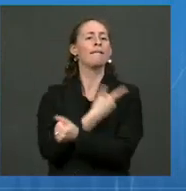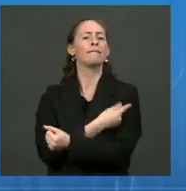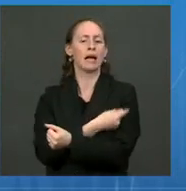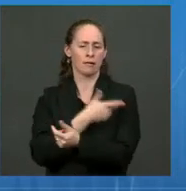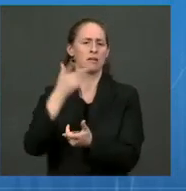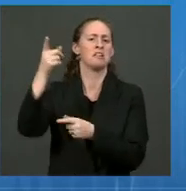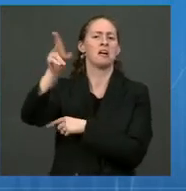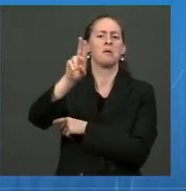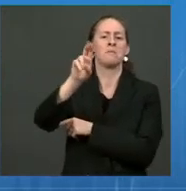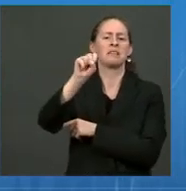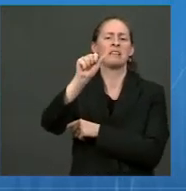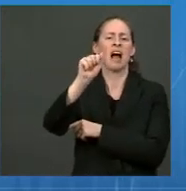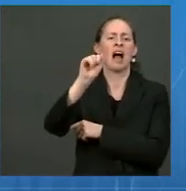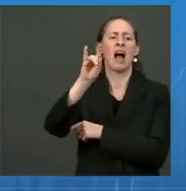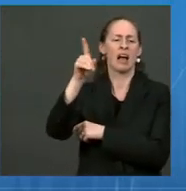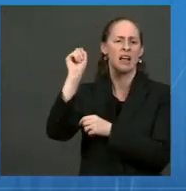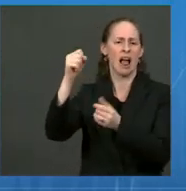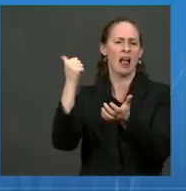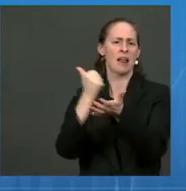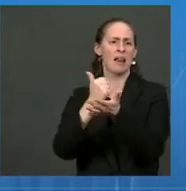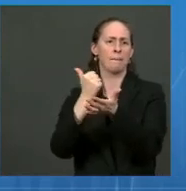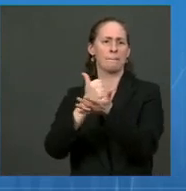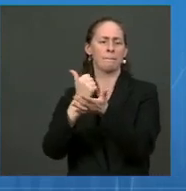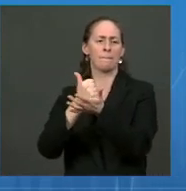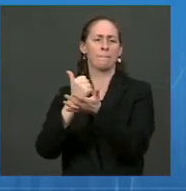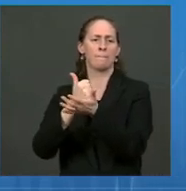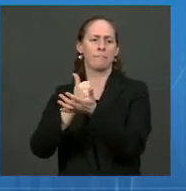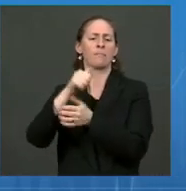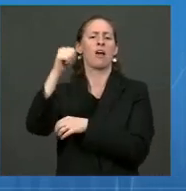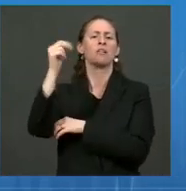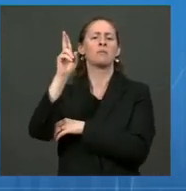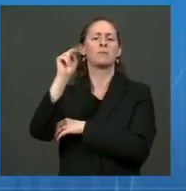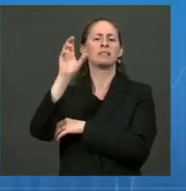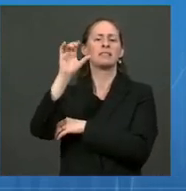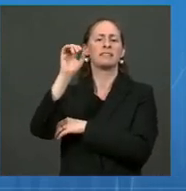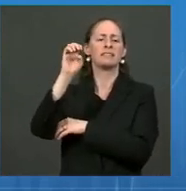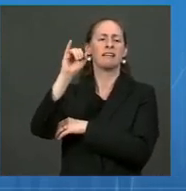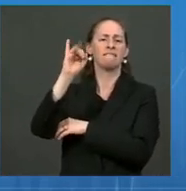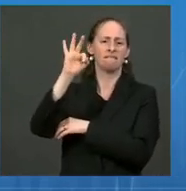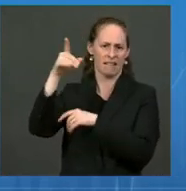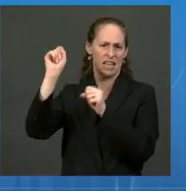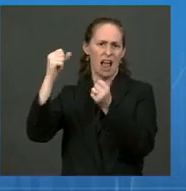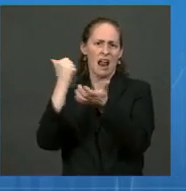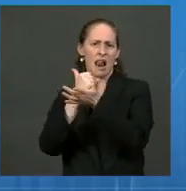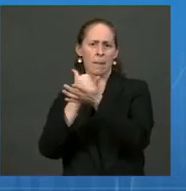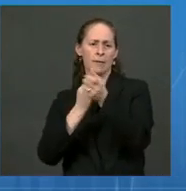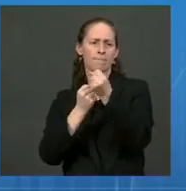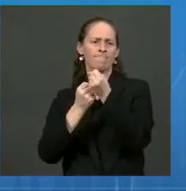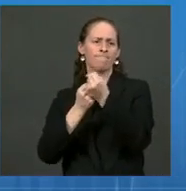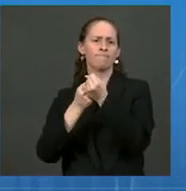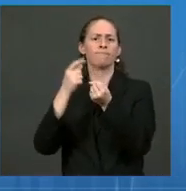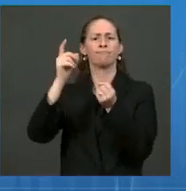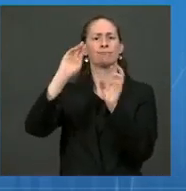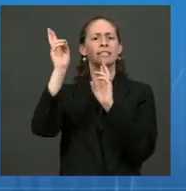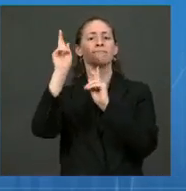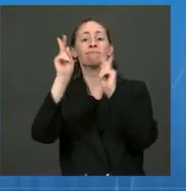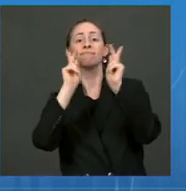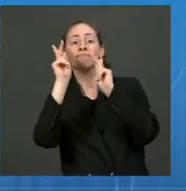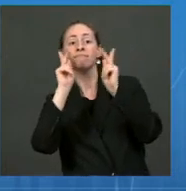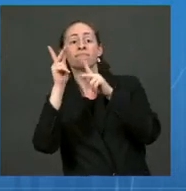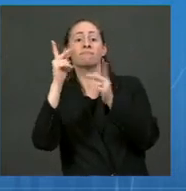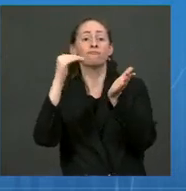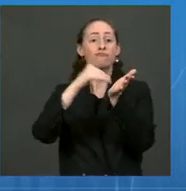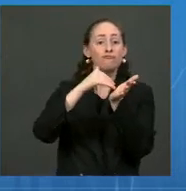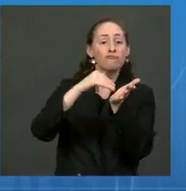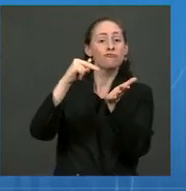the US government, UNICEF, and other organizations are helping to do just that. So while we continue to ramp up supply